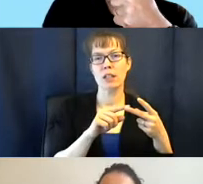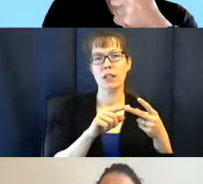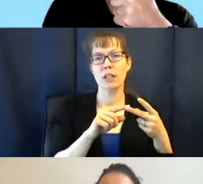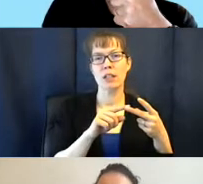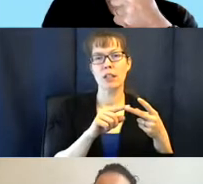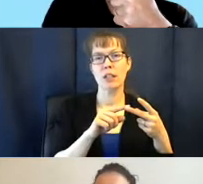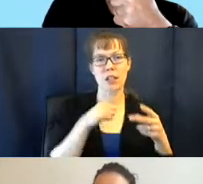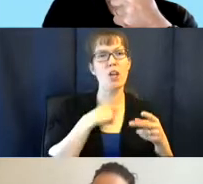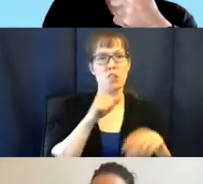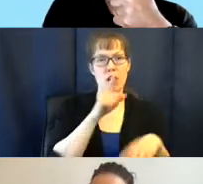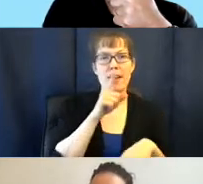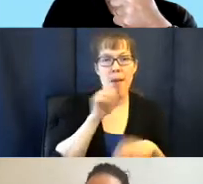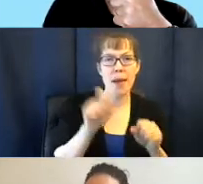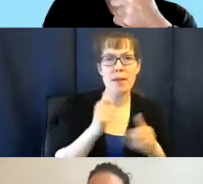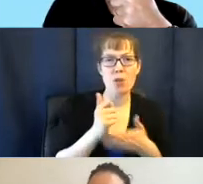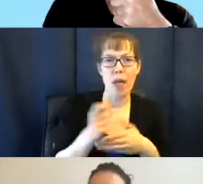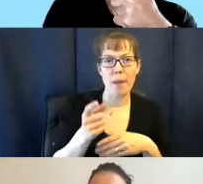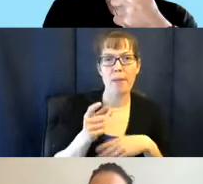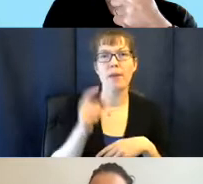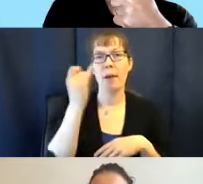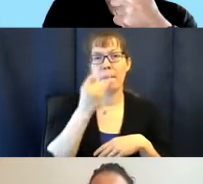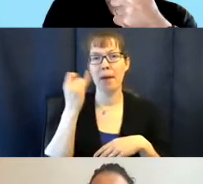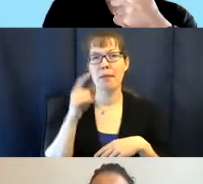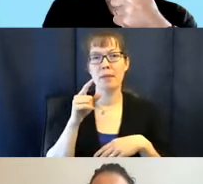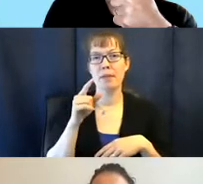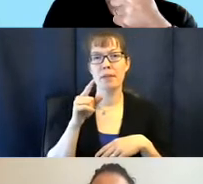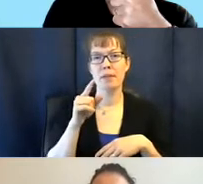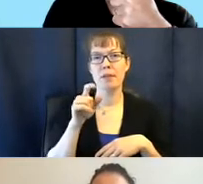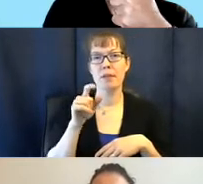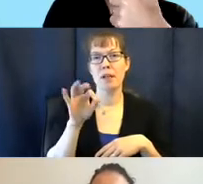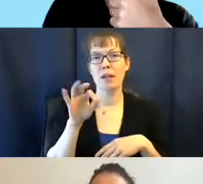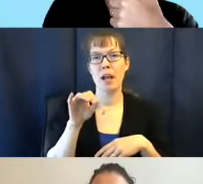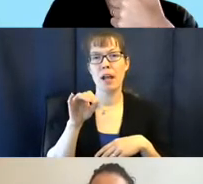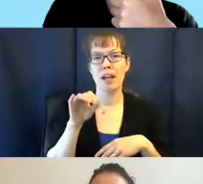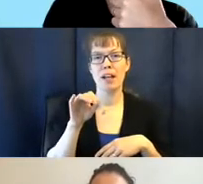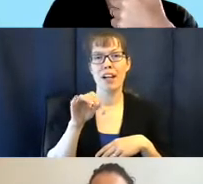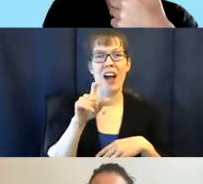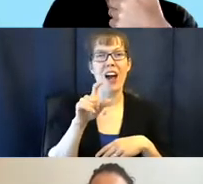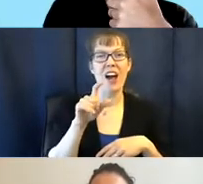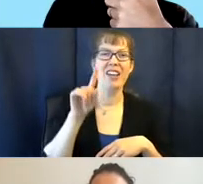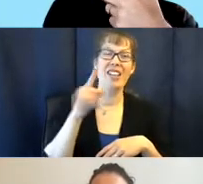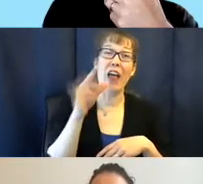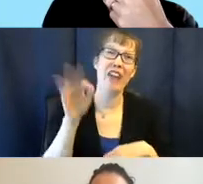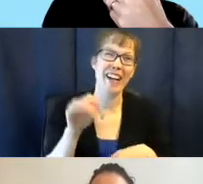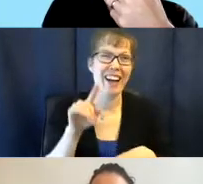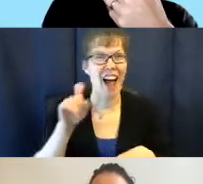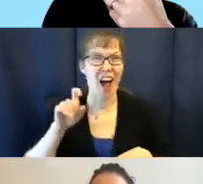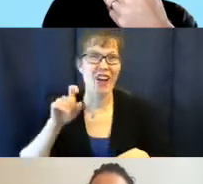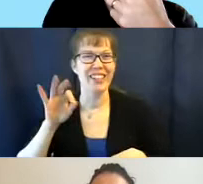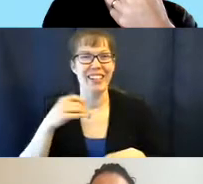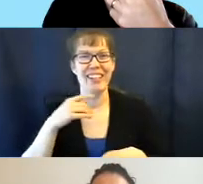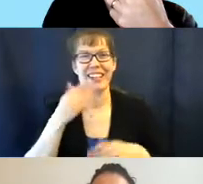you. Pepsi, $190. Tup-tup. So, $1.90. She probably don't have a dot, so. You